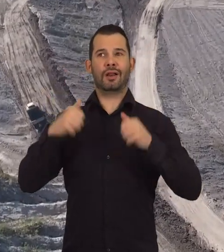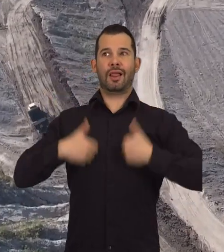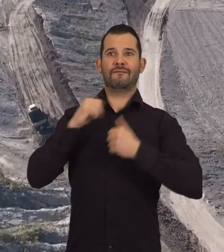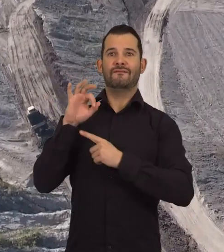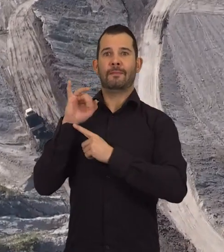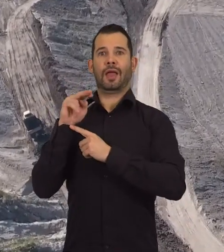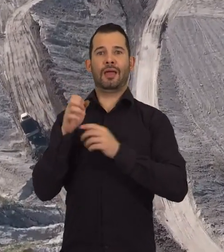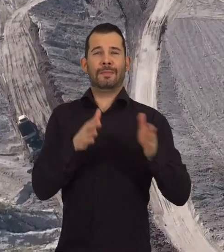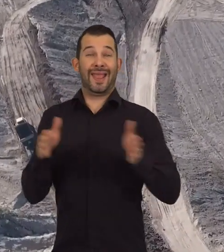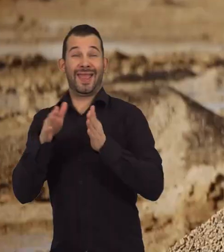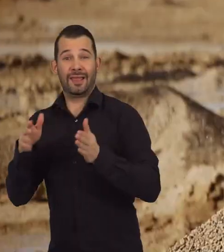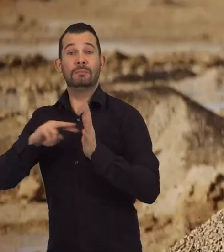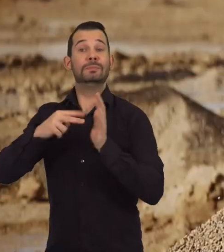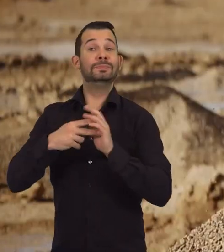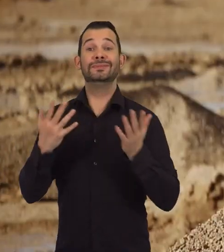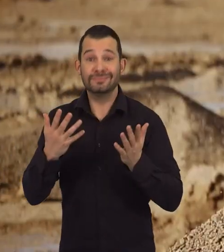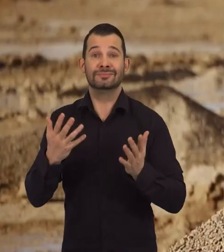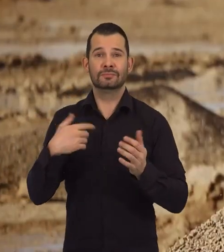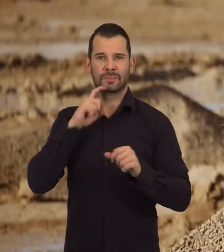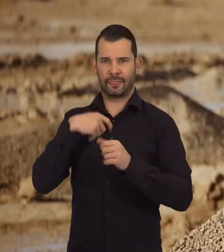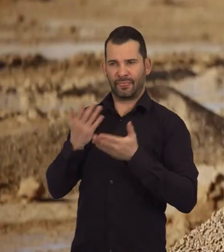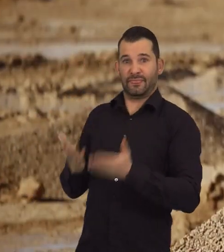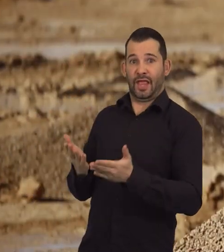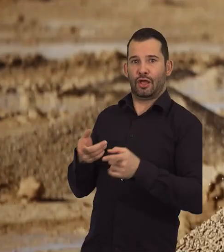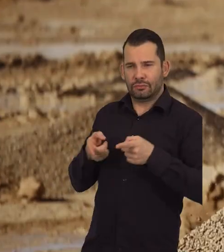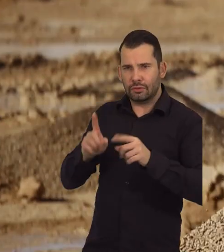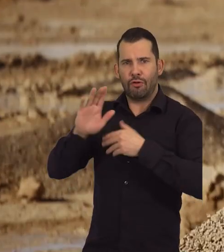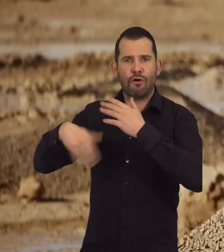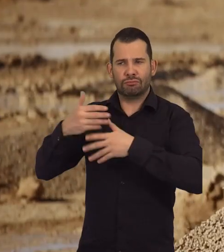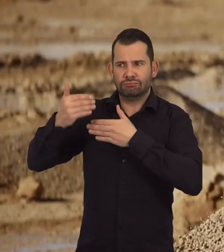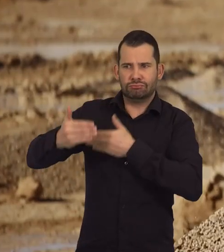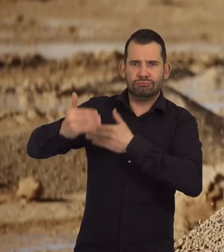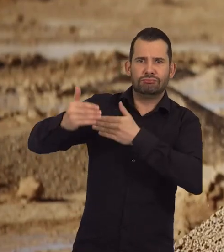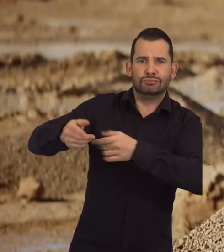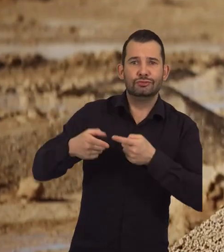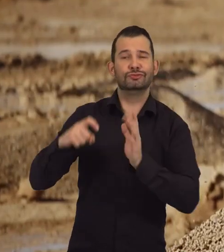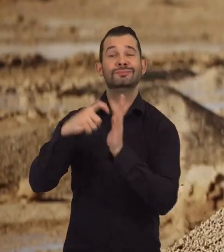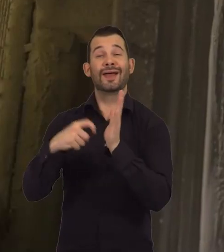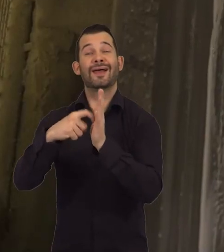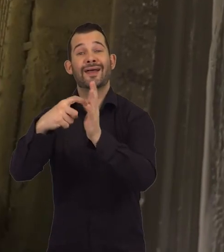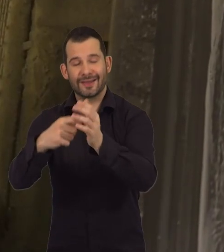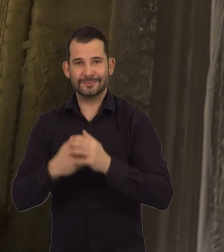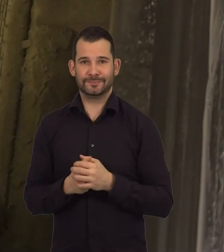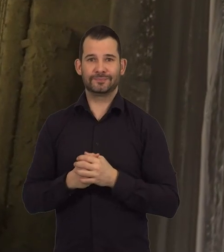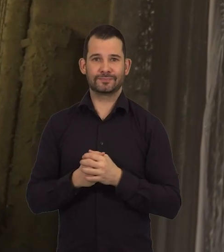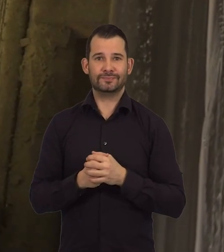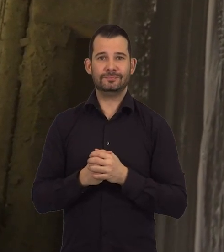as a life of mine planning. And it means that we are there throughout all stages of the mining.